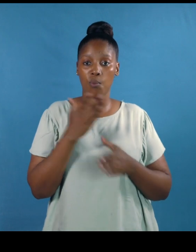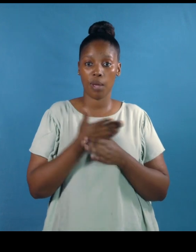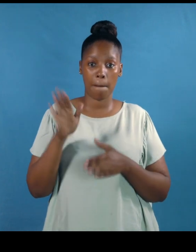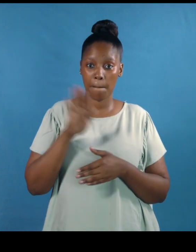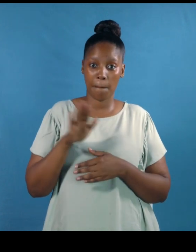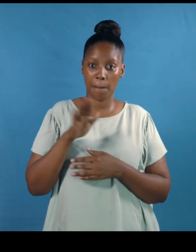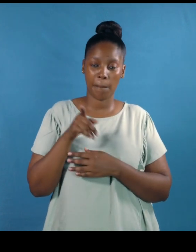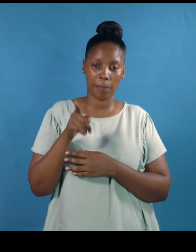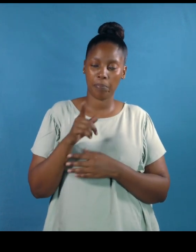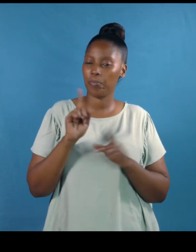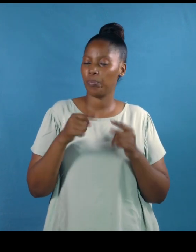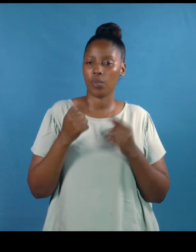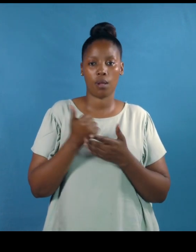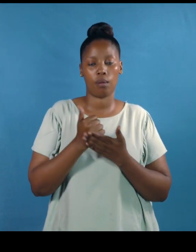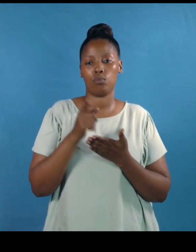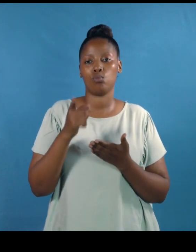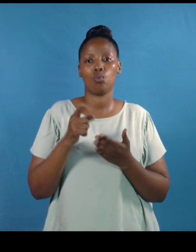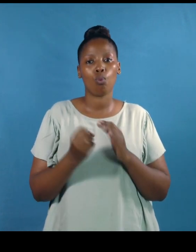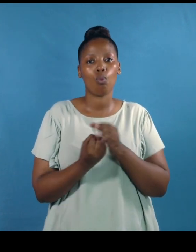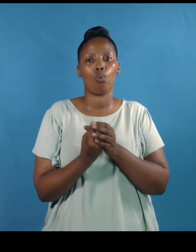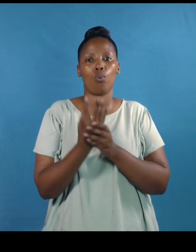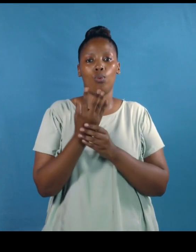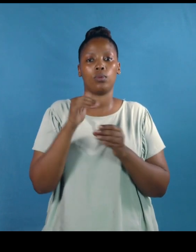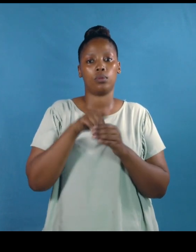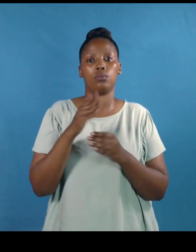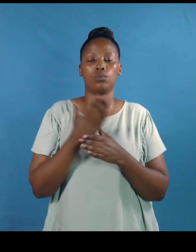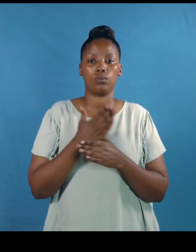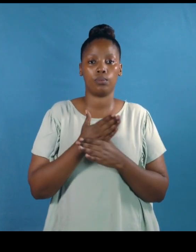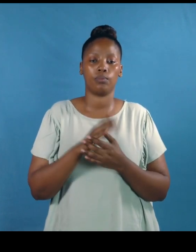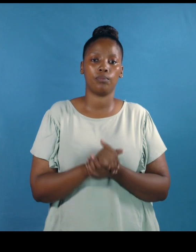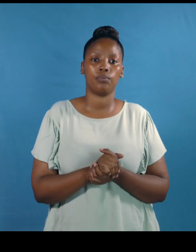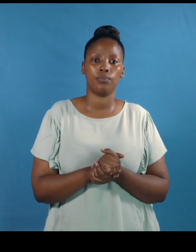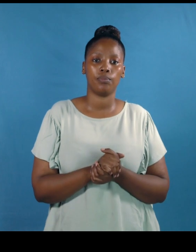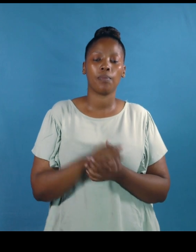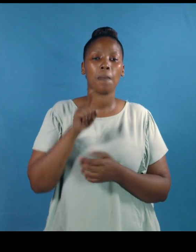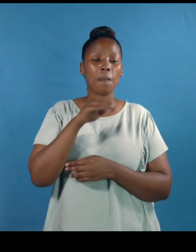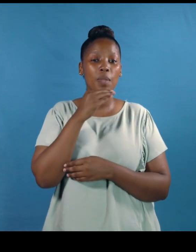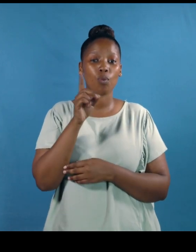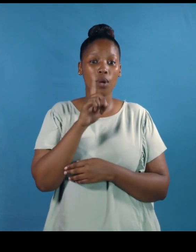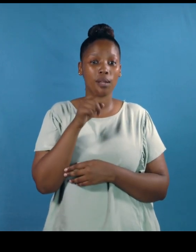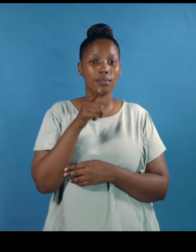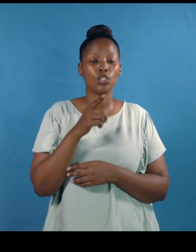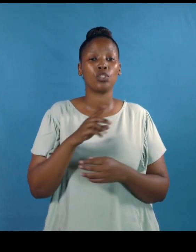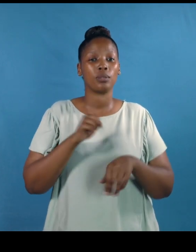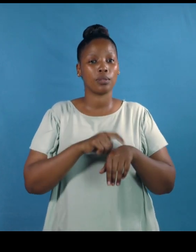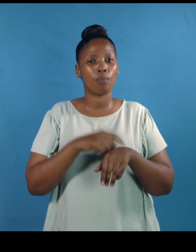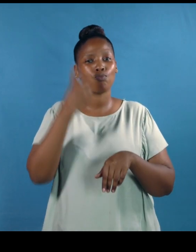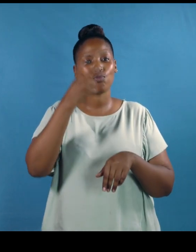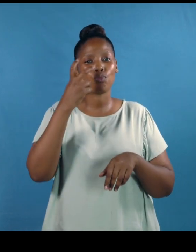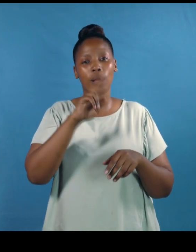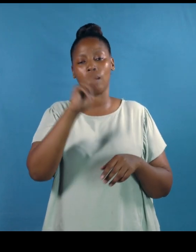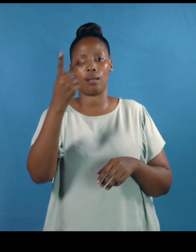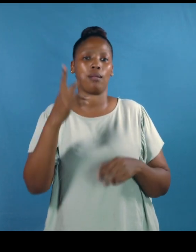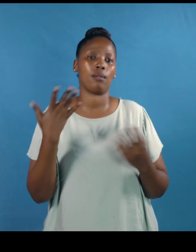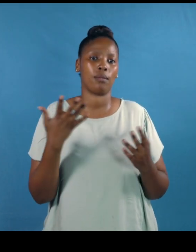not able to accommodate you growing in your job this might mean it's time to look for greener pastures but